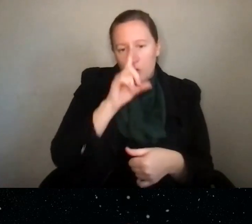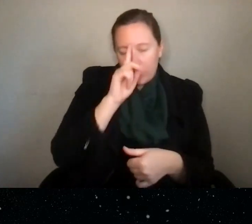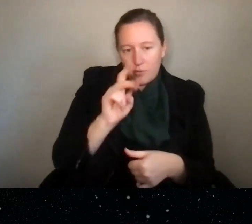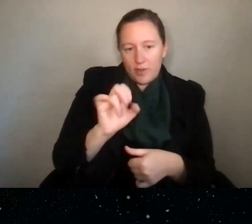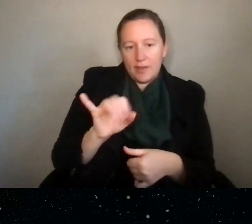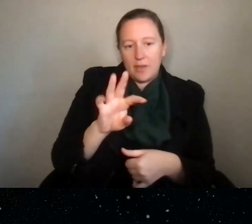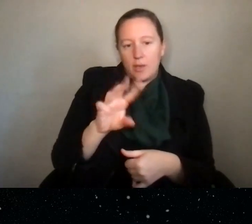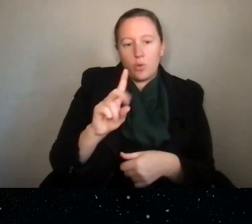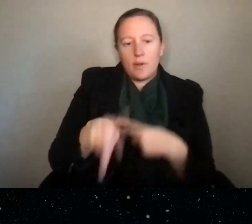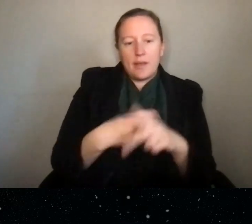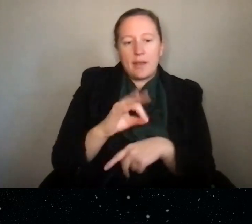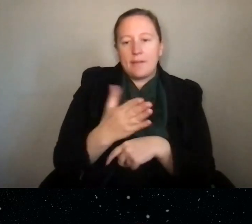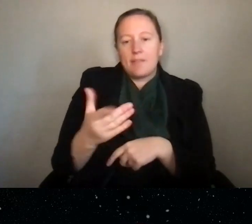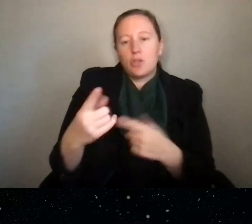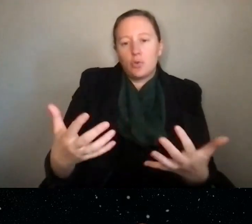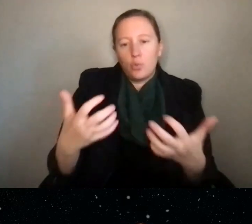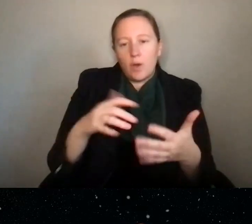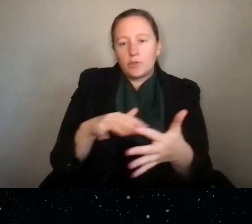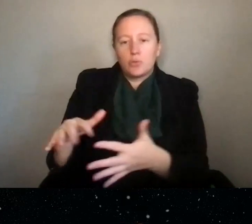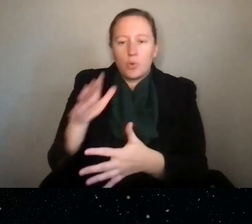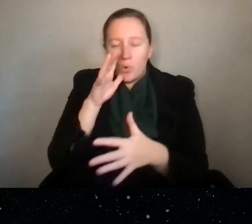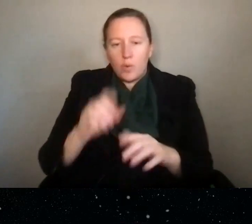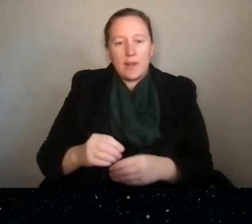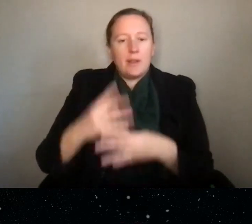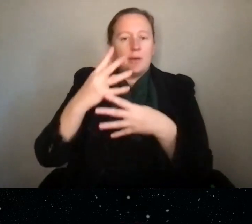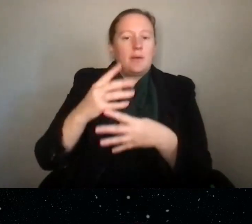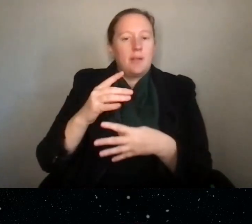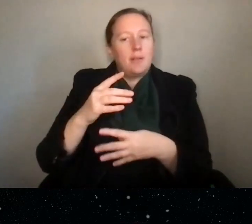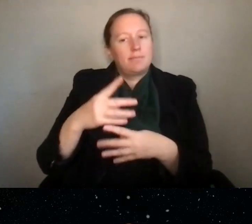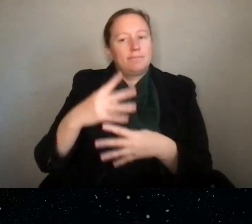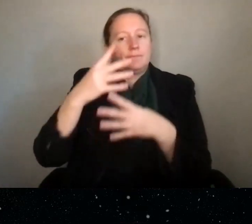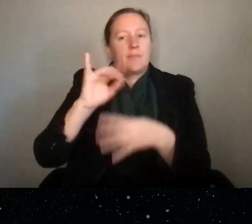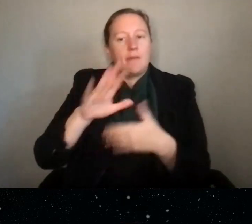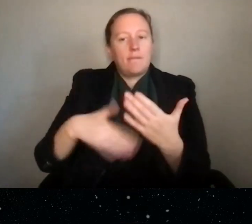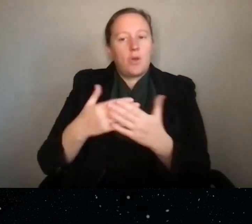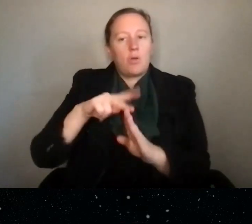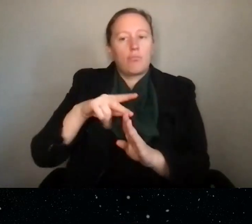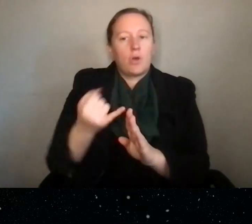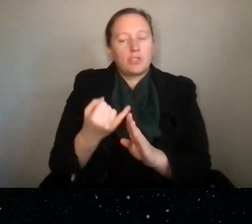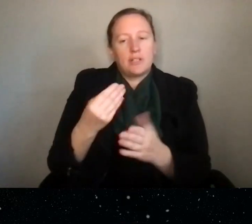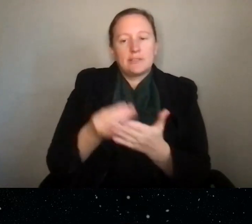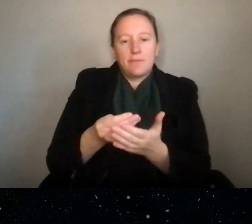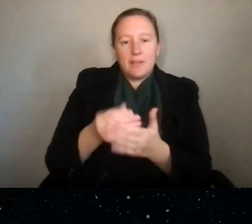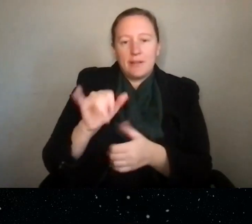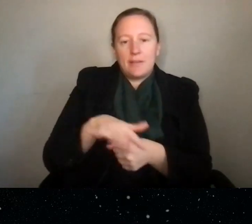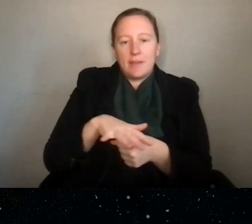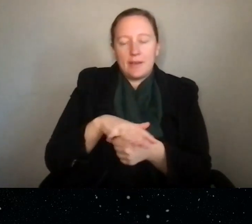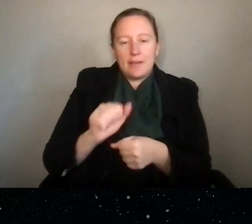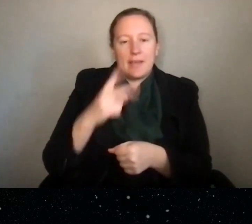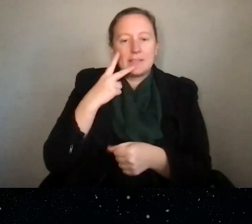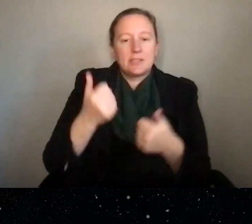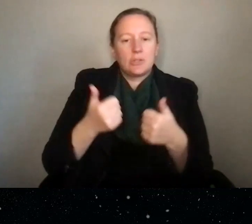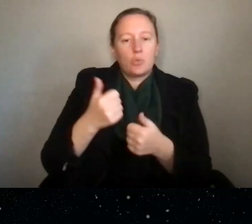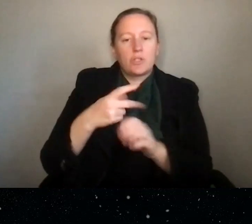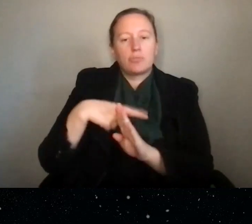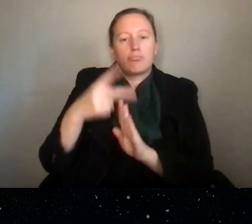kind of thing you're interested in studying. And that will bring up a list of all the projects that have been funded in that area. And you can see which programs